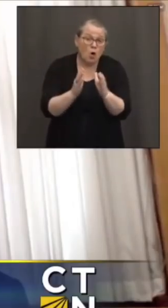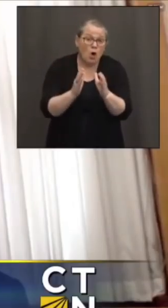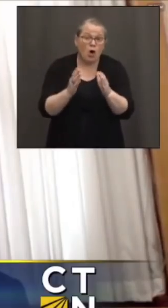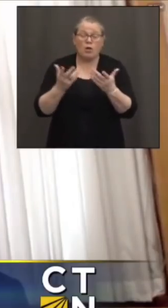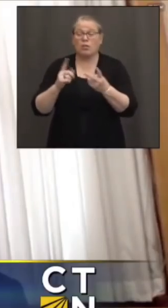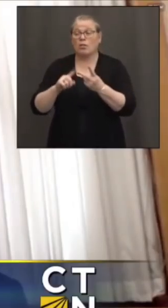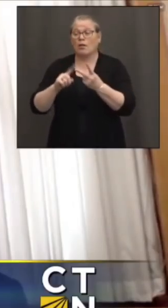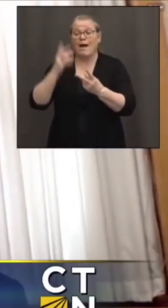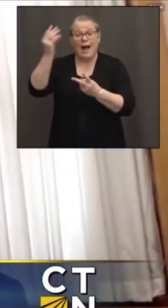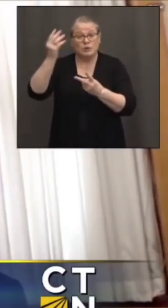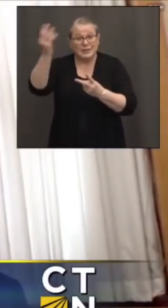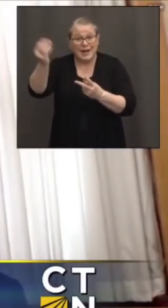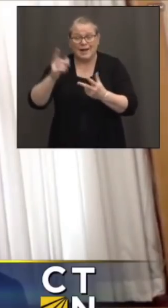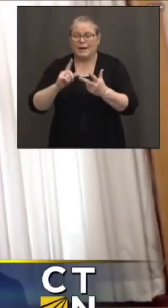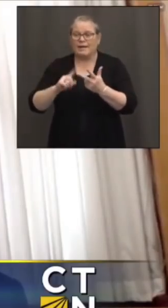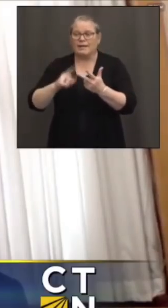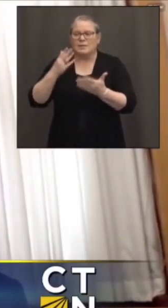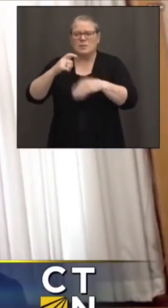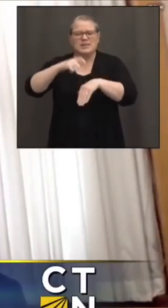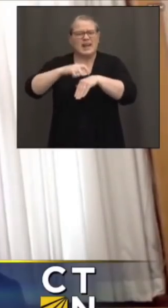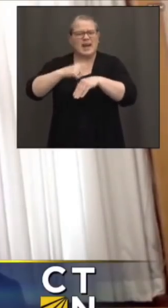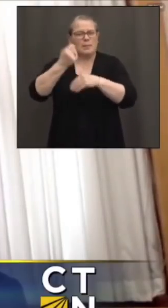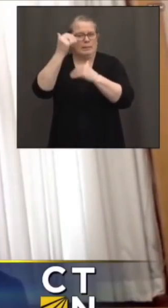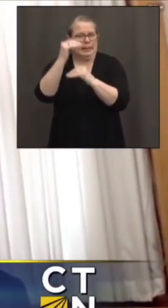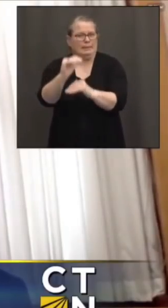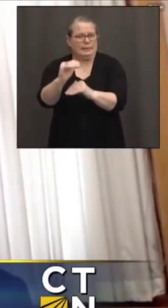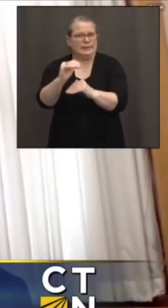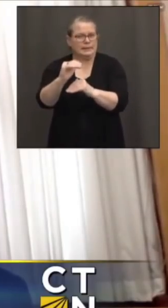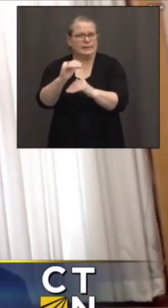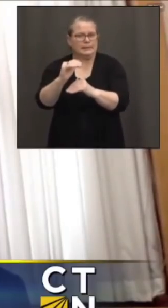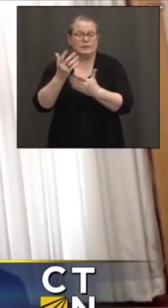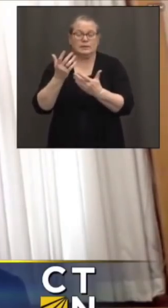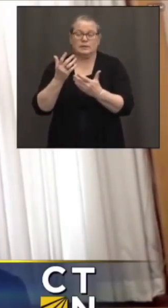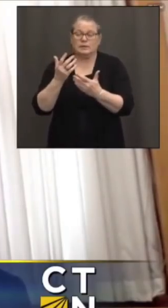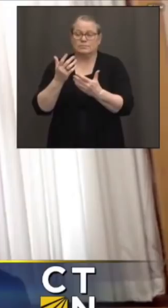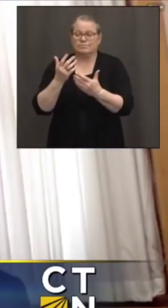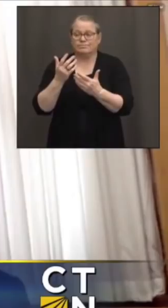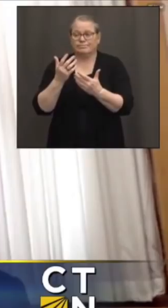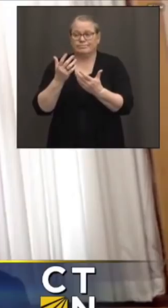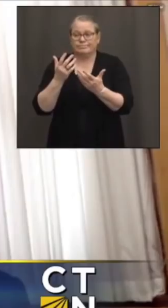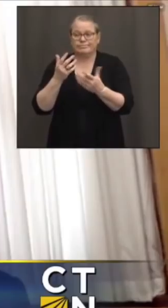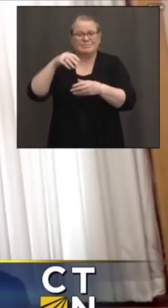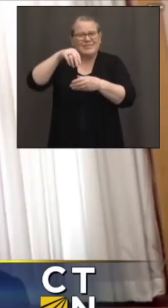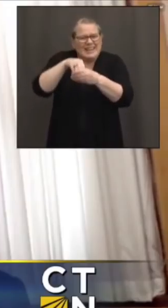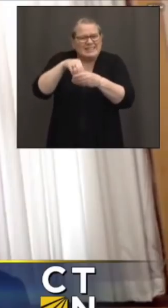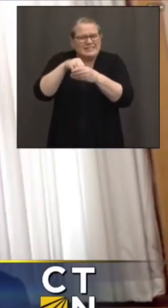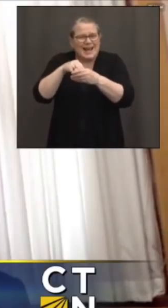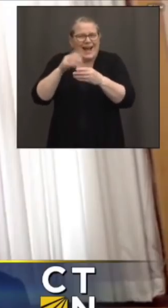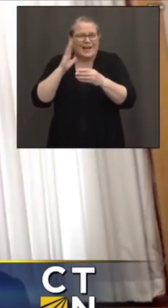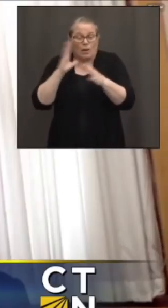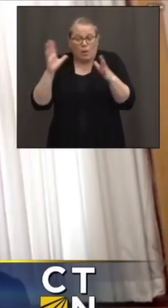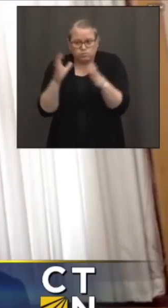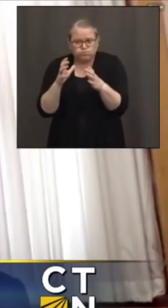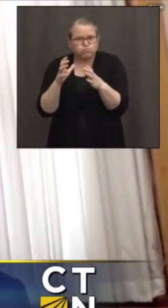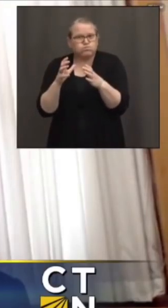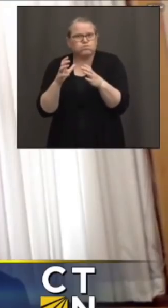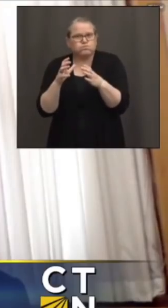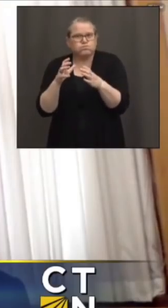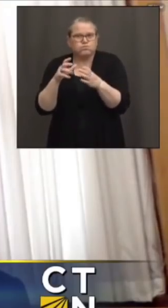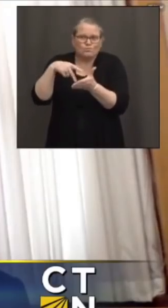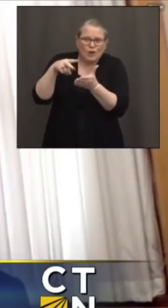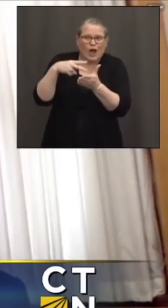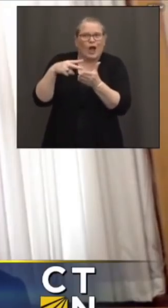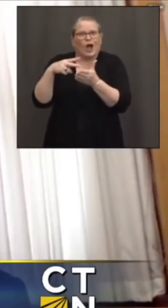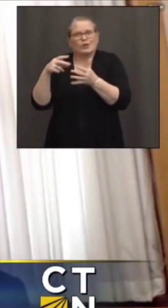probably won't run as long, maybe not as many people jamming into indoor spaces. But still, we're very